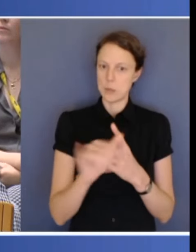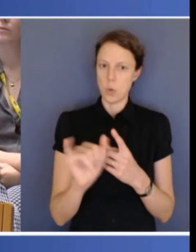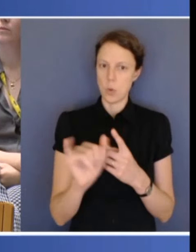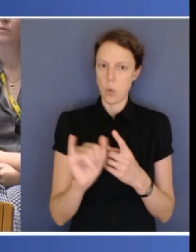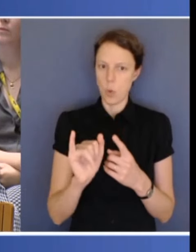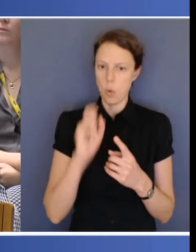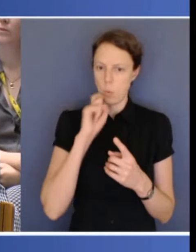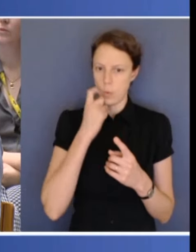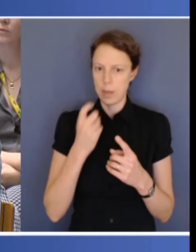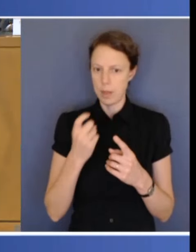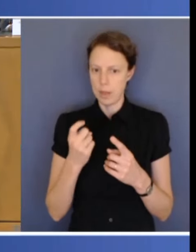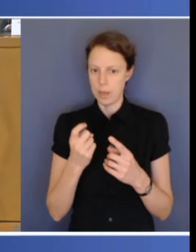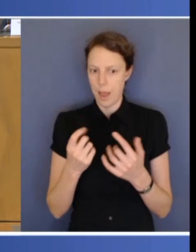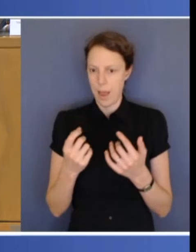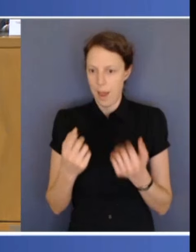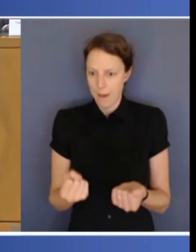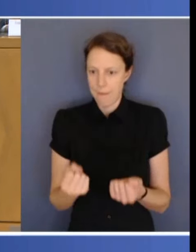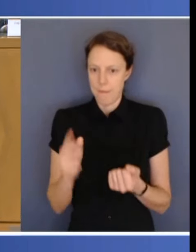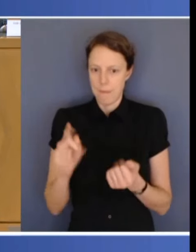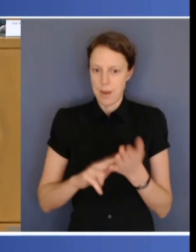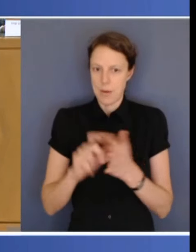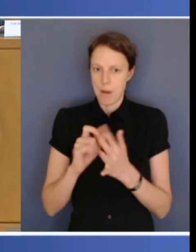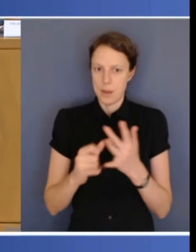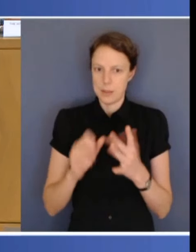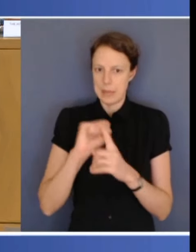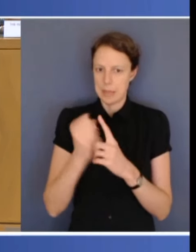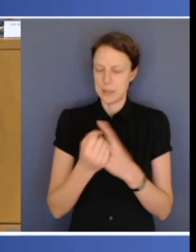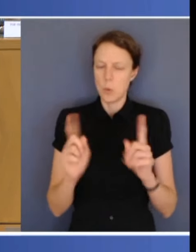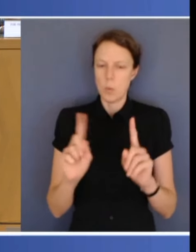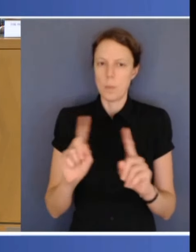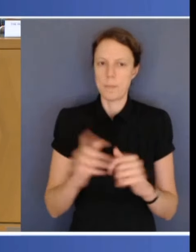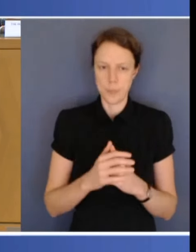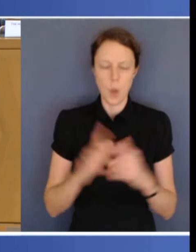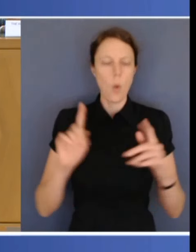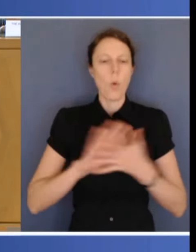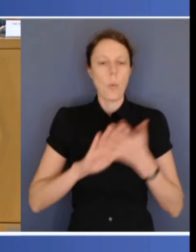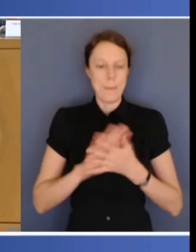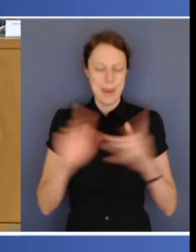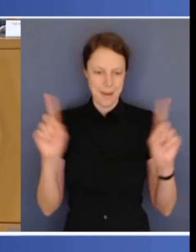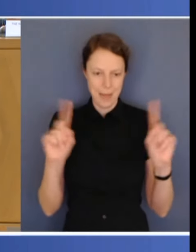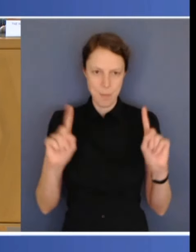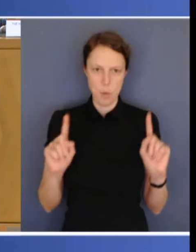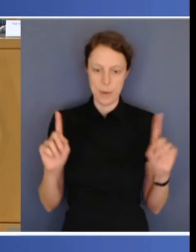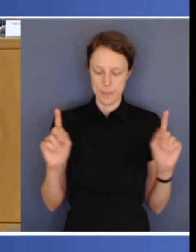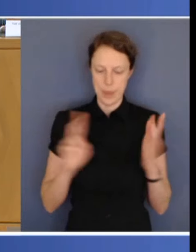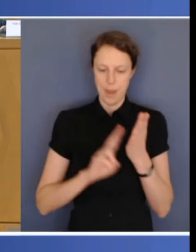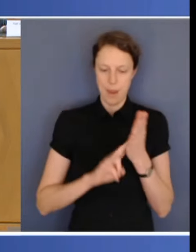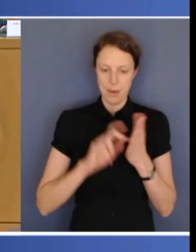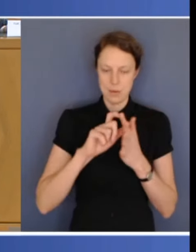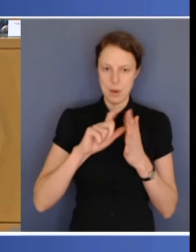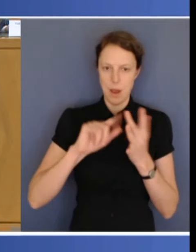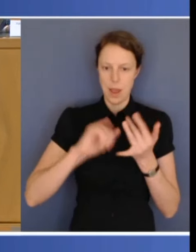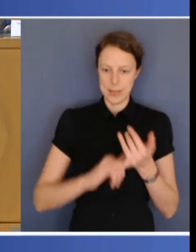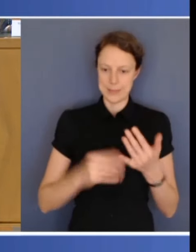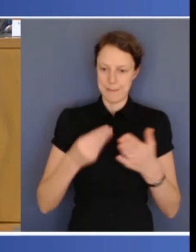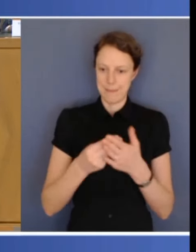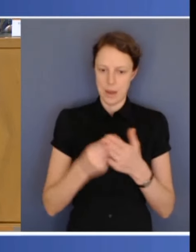Now, we're saying is that if you... At the moment, NDIS funding is agreed by everyone,